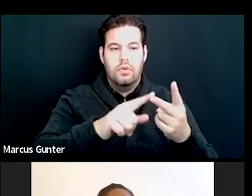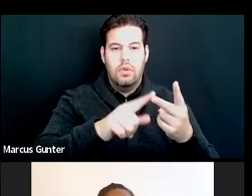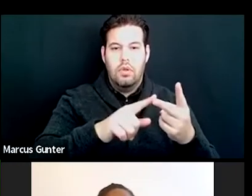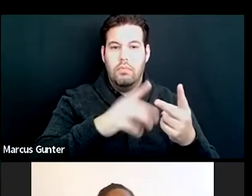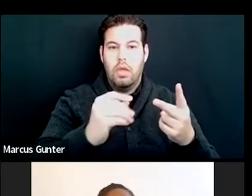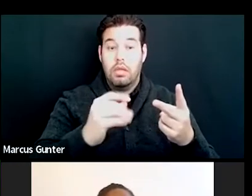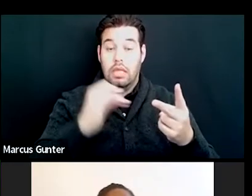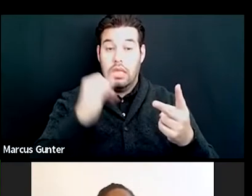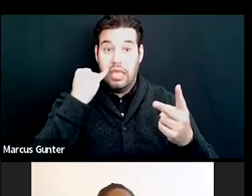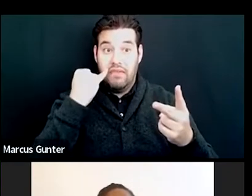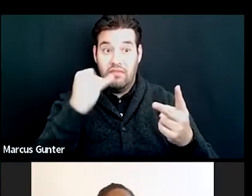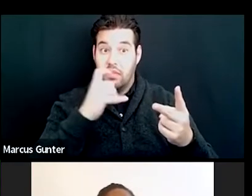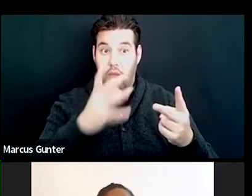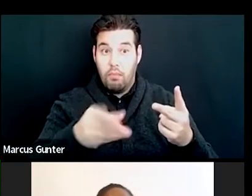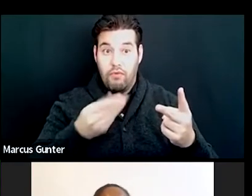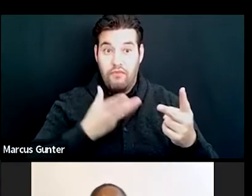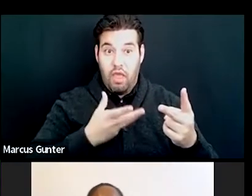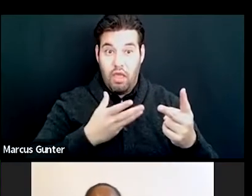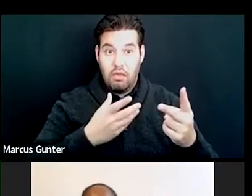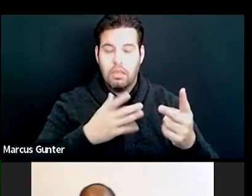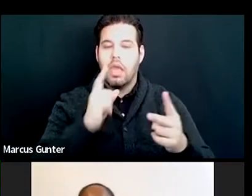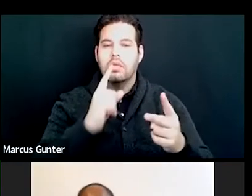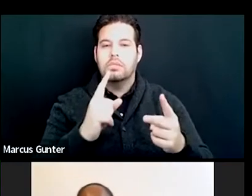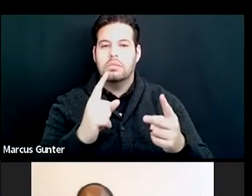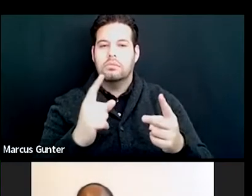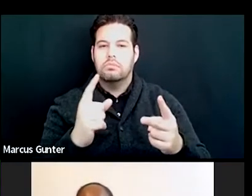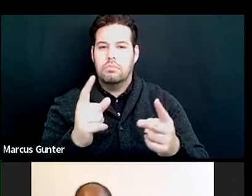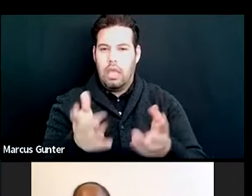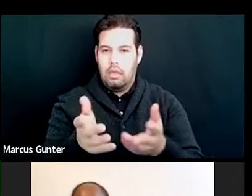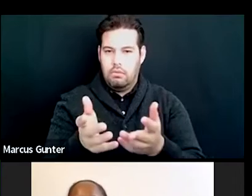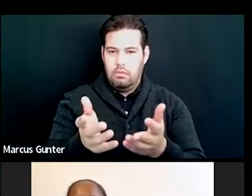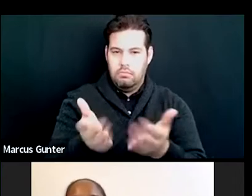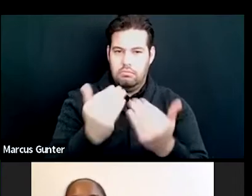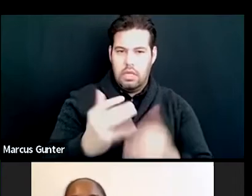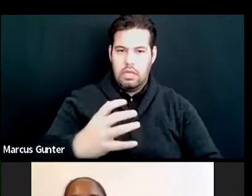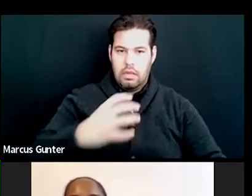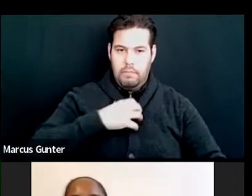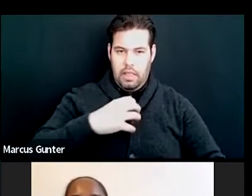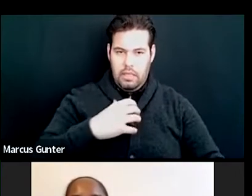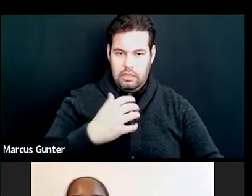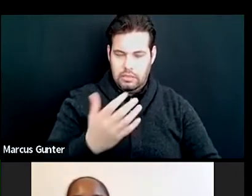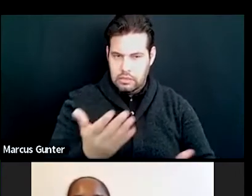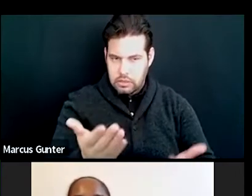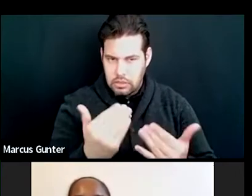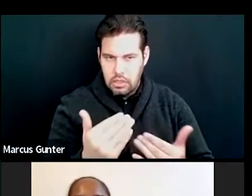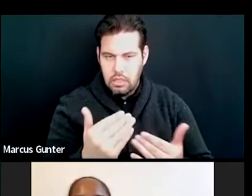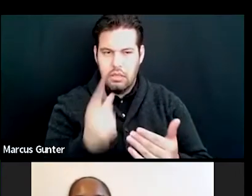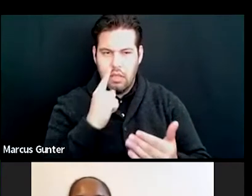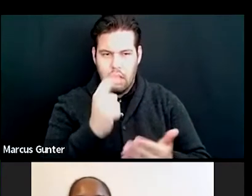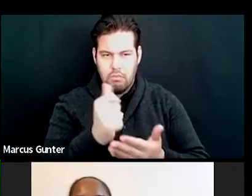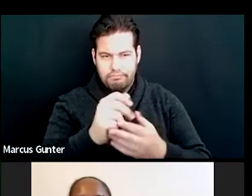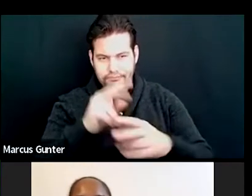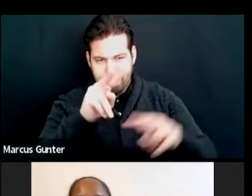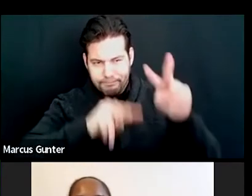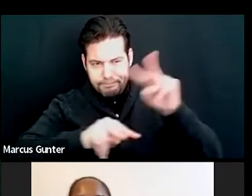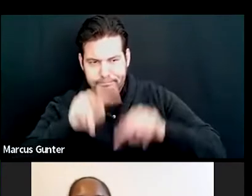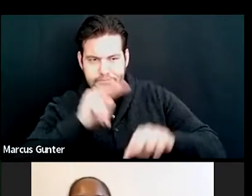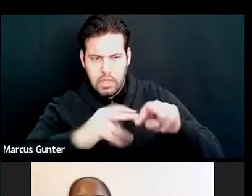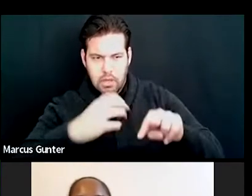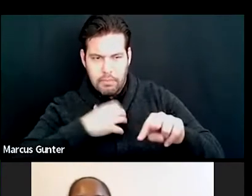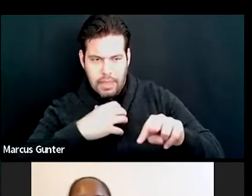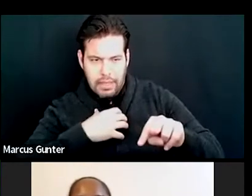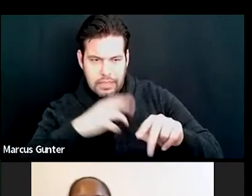if we don't provide the access and can help evaluate, um, the requests for